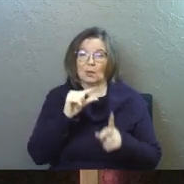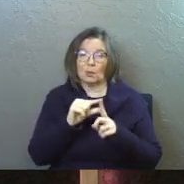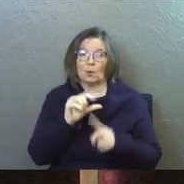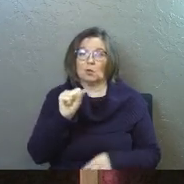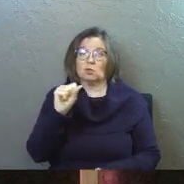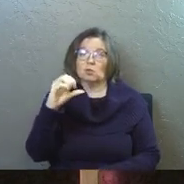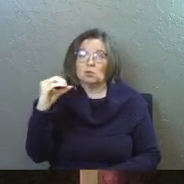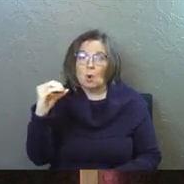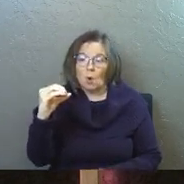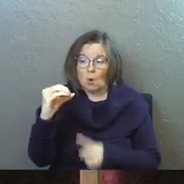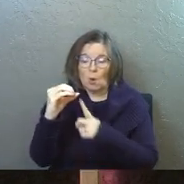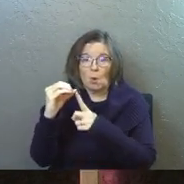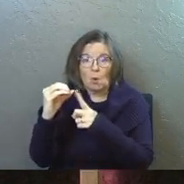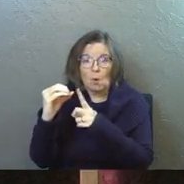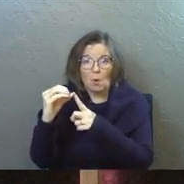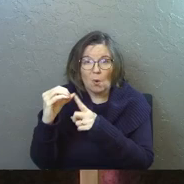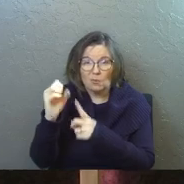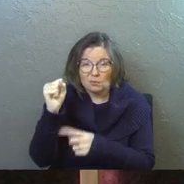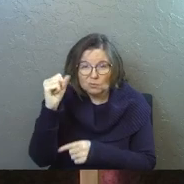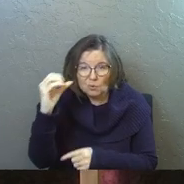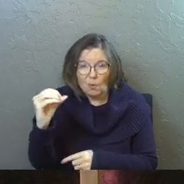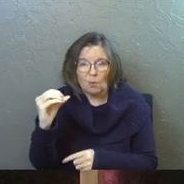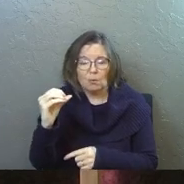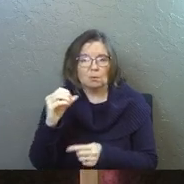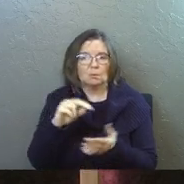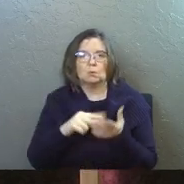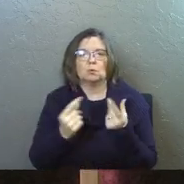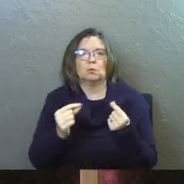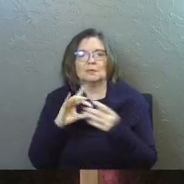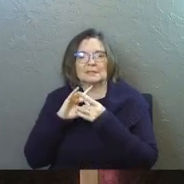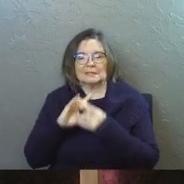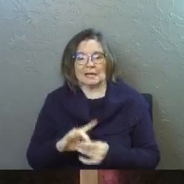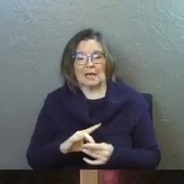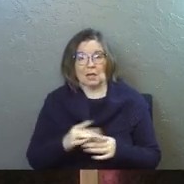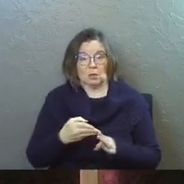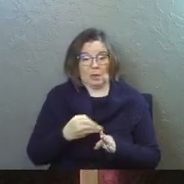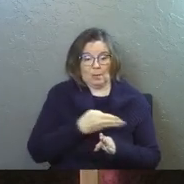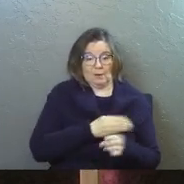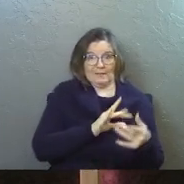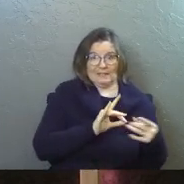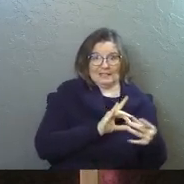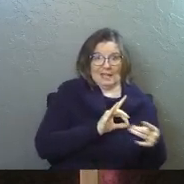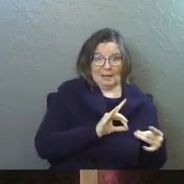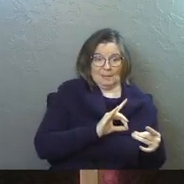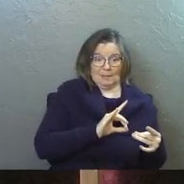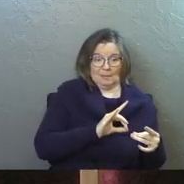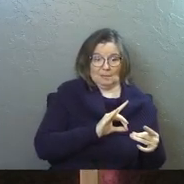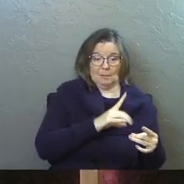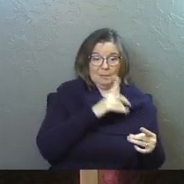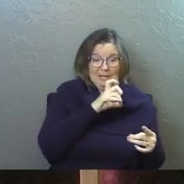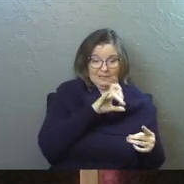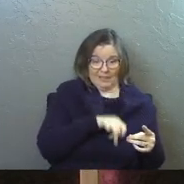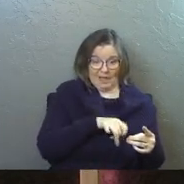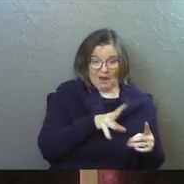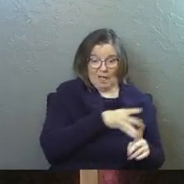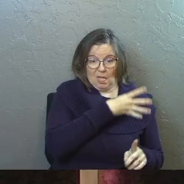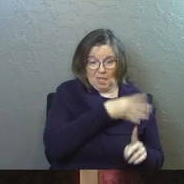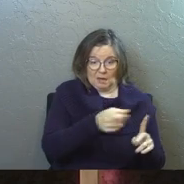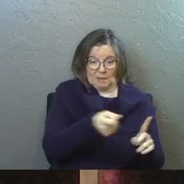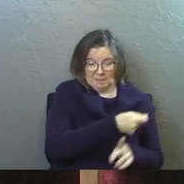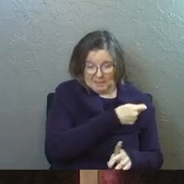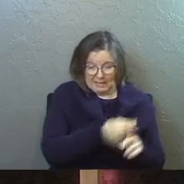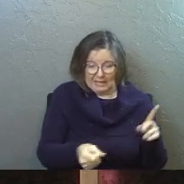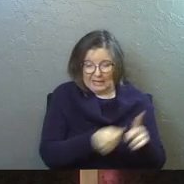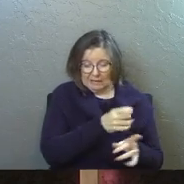word so, so in this way, what it's doing is it's attaching to the previous statement. So therefore, because